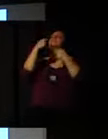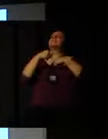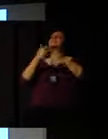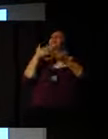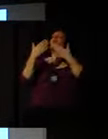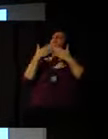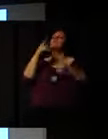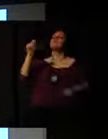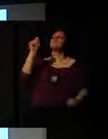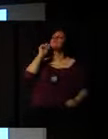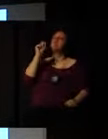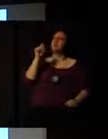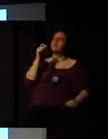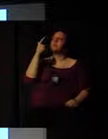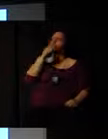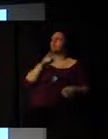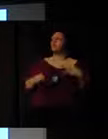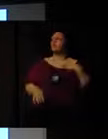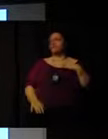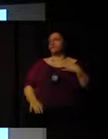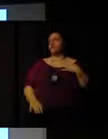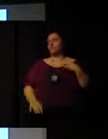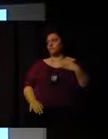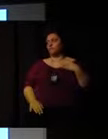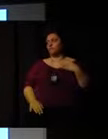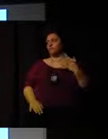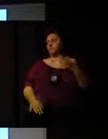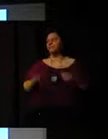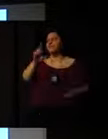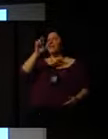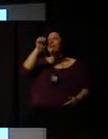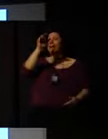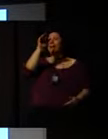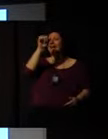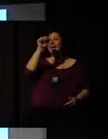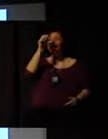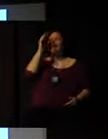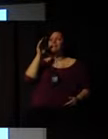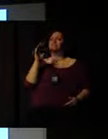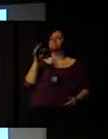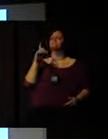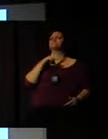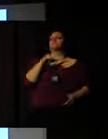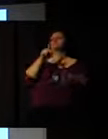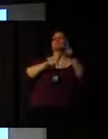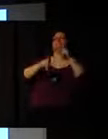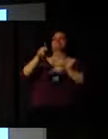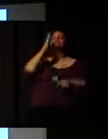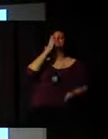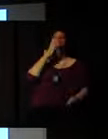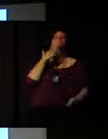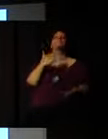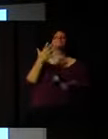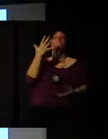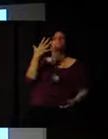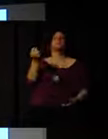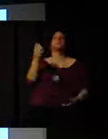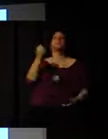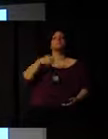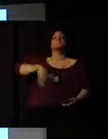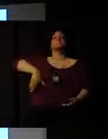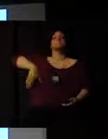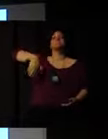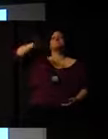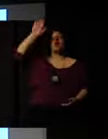In terms of race in South Africa, the white population were far more volunteers than any other